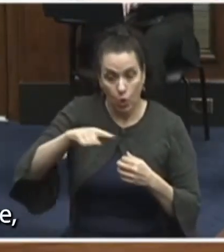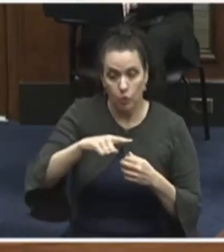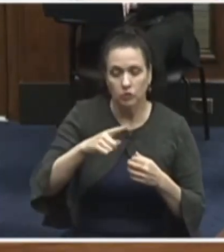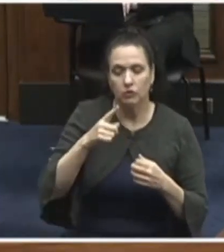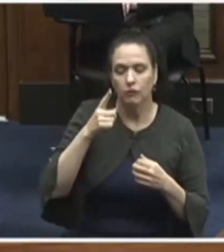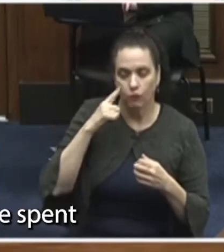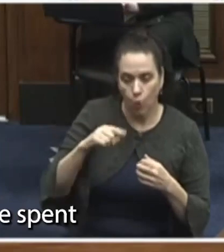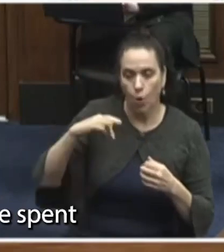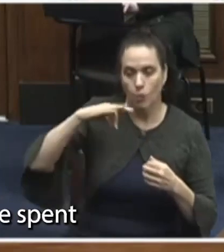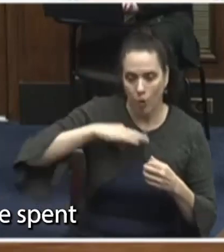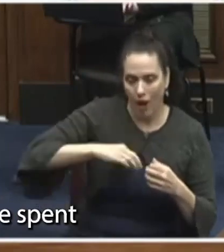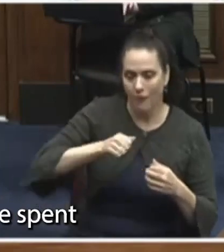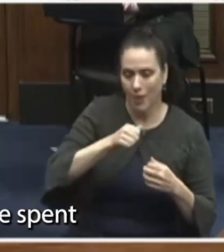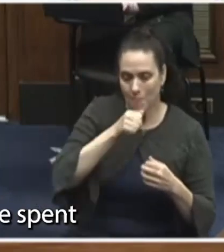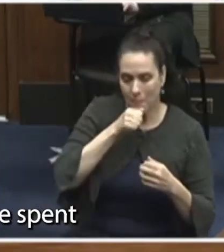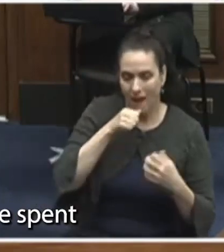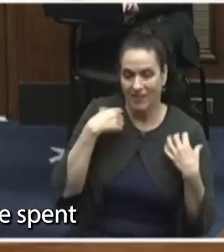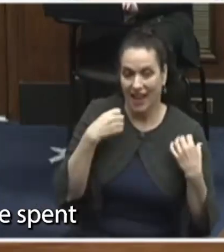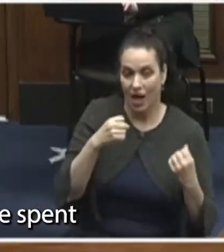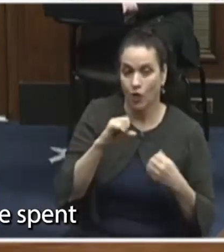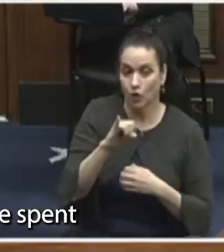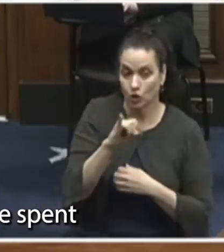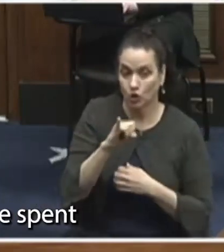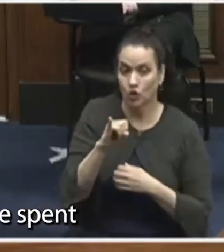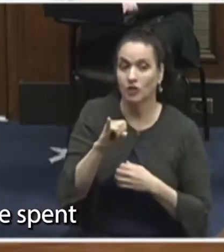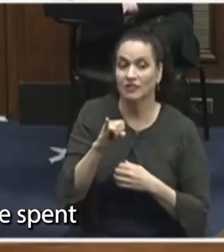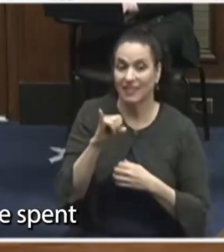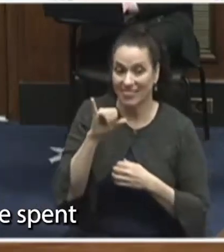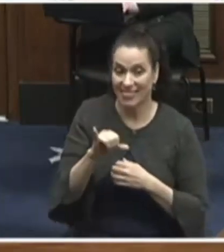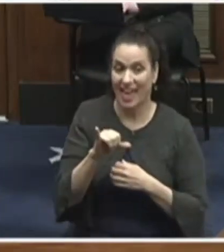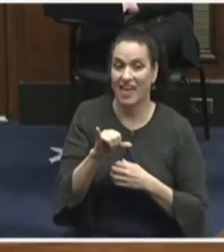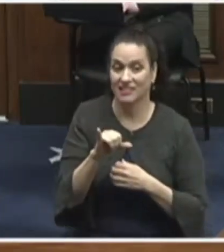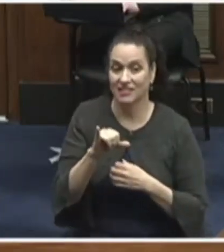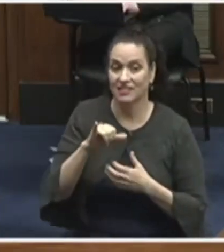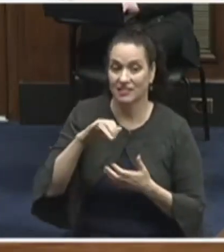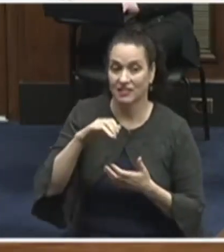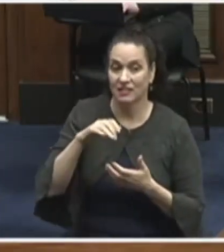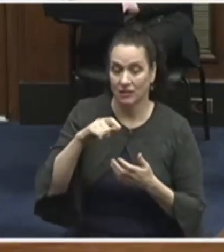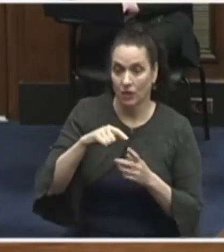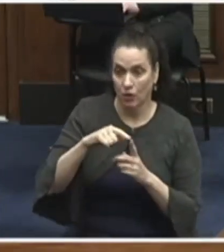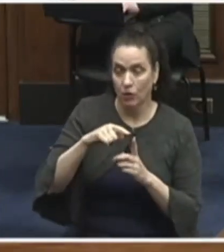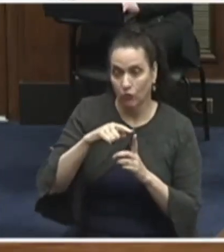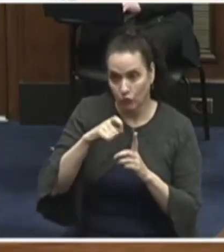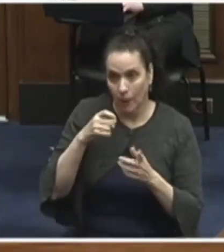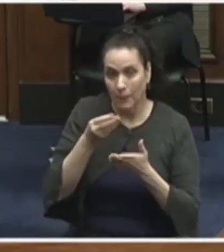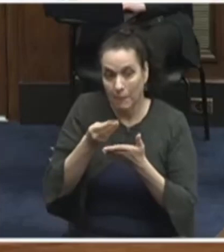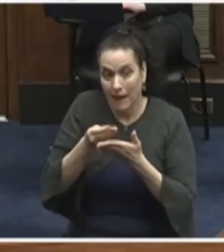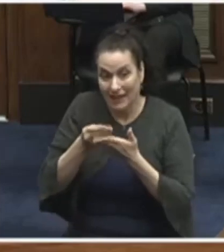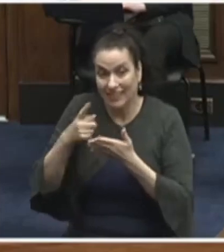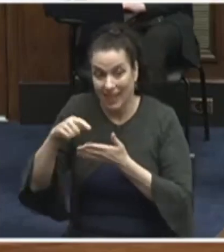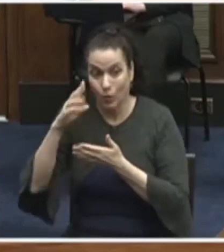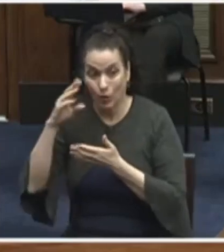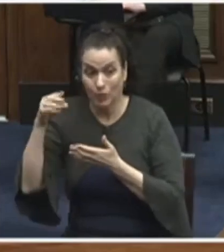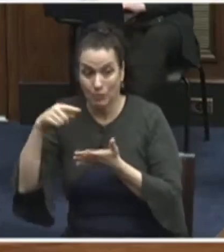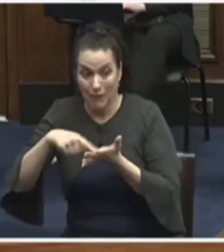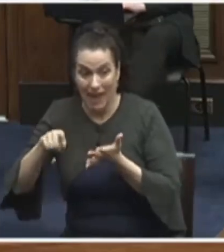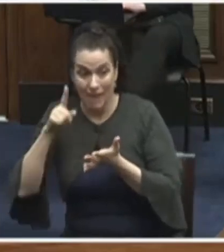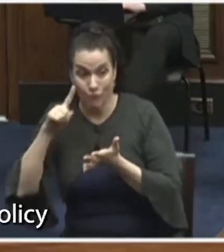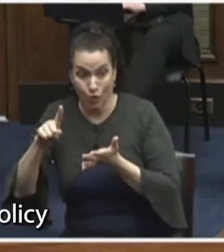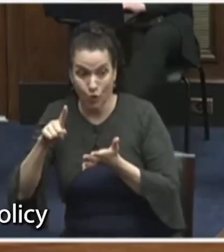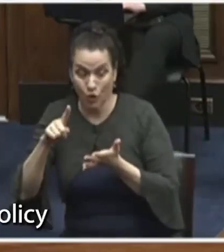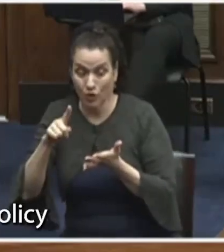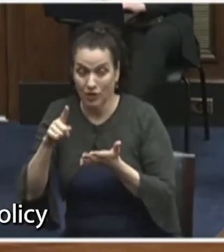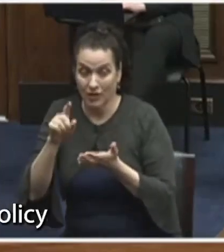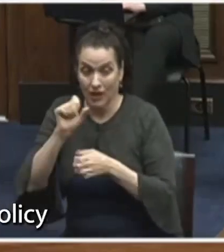insurance, comes from the money that they would have otherwise spent on our wages. Dr. Collins, in 2020,